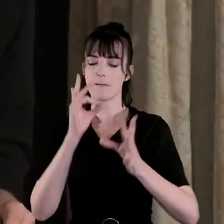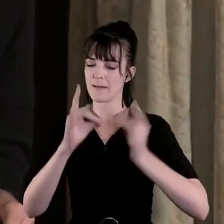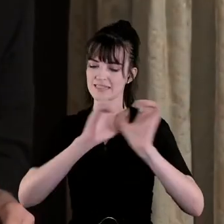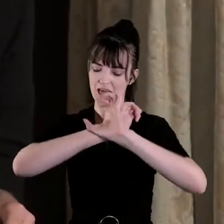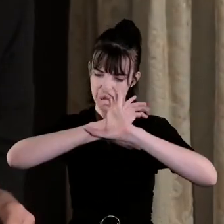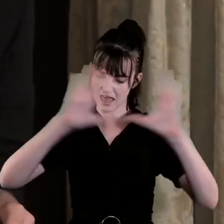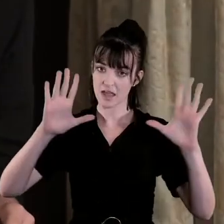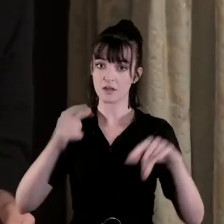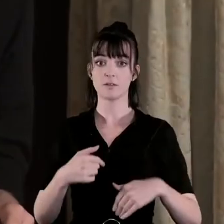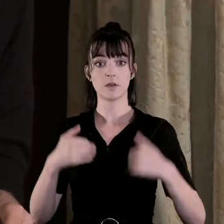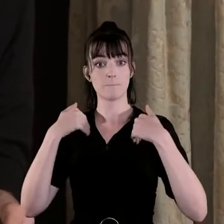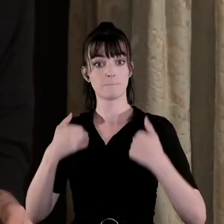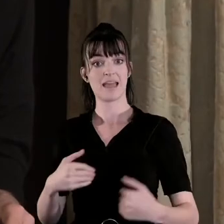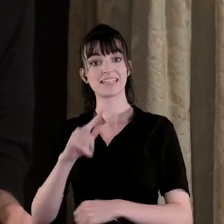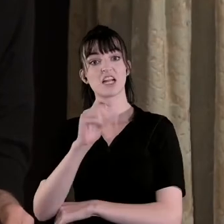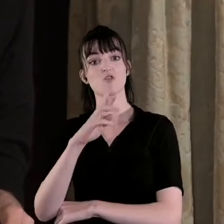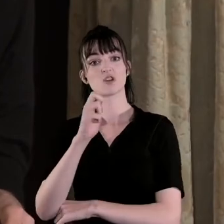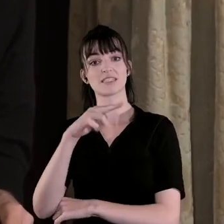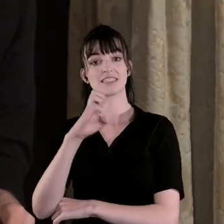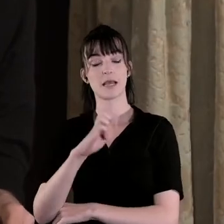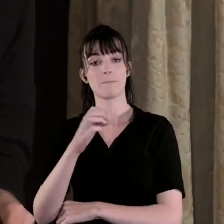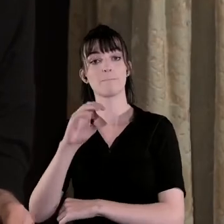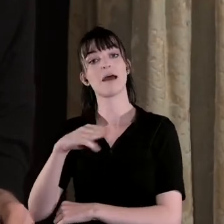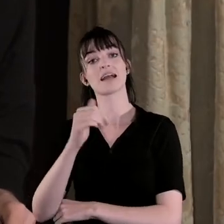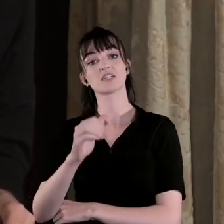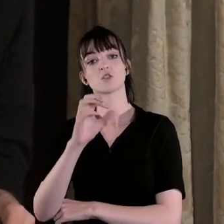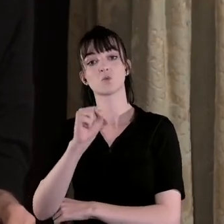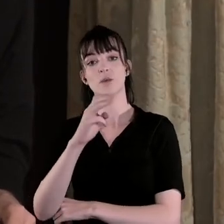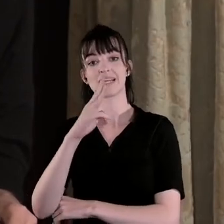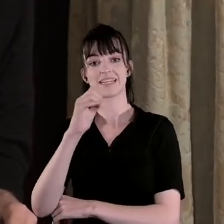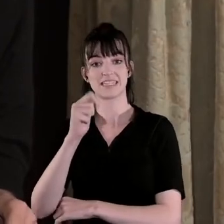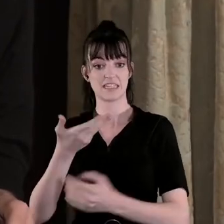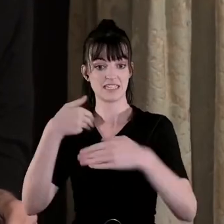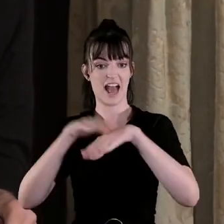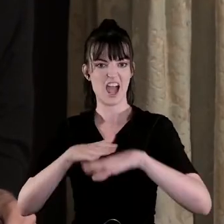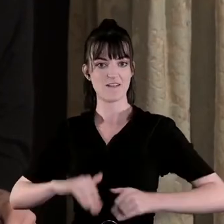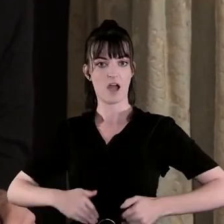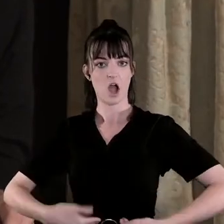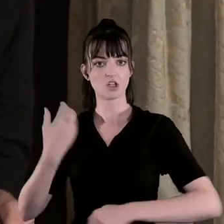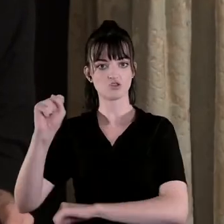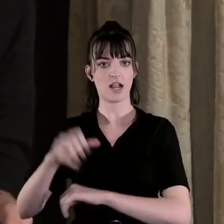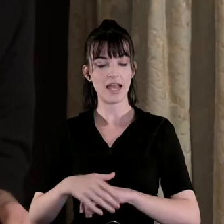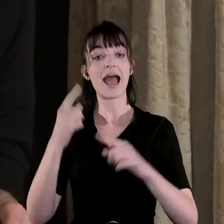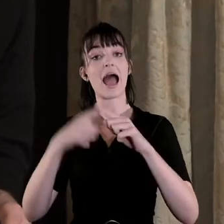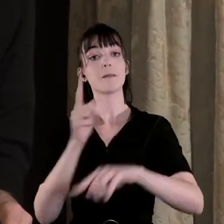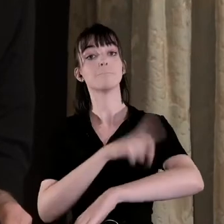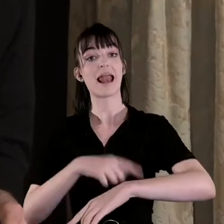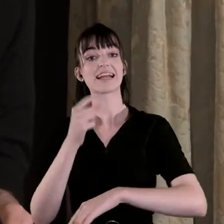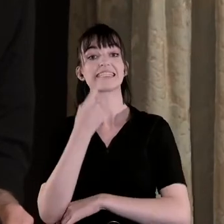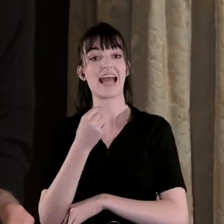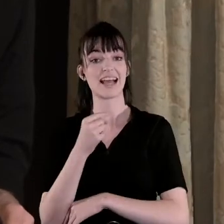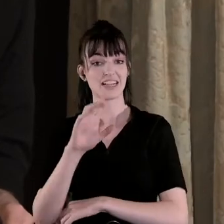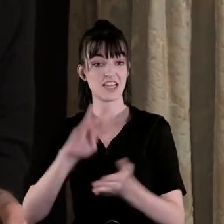hunger striker Terence McSweeney and coverage of the reprisals of the black and tans throughout 1920 had led to